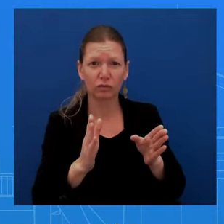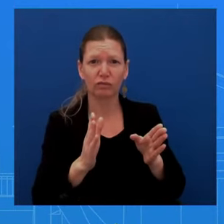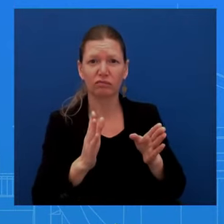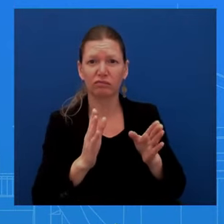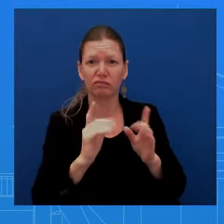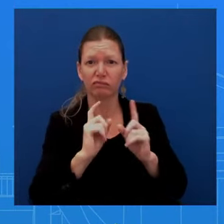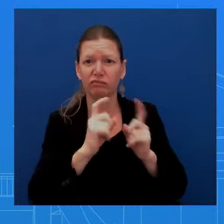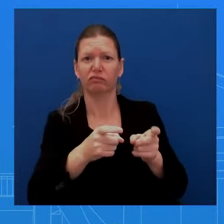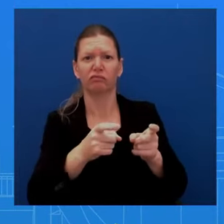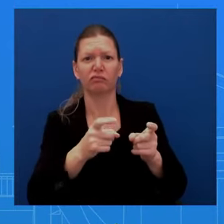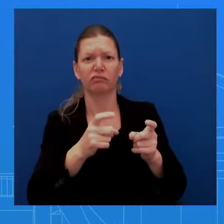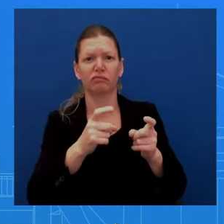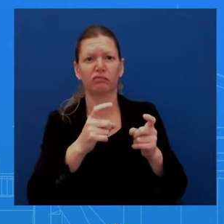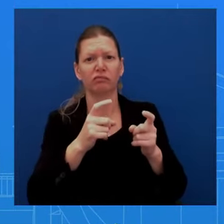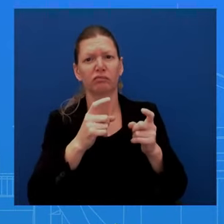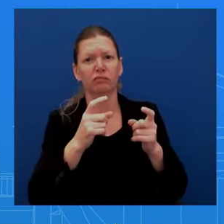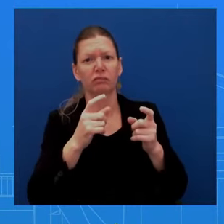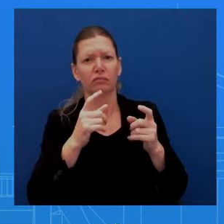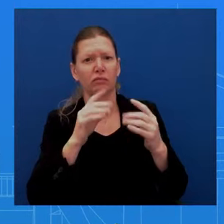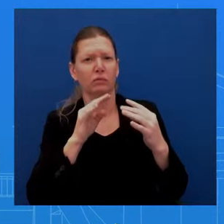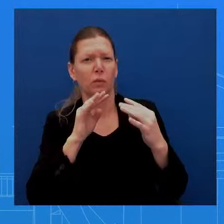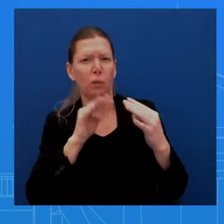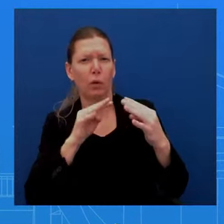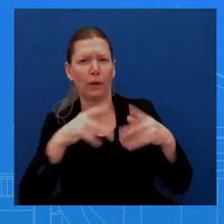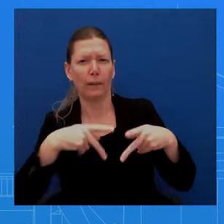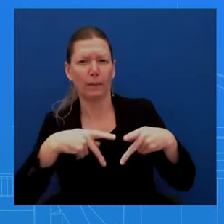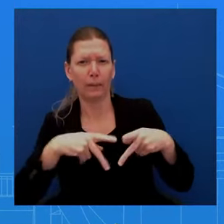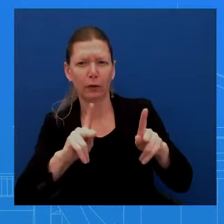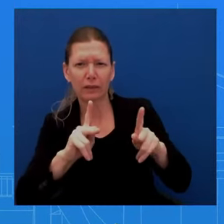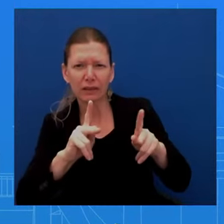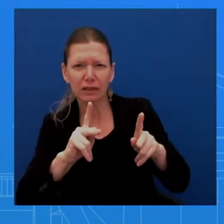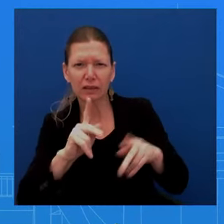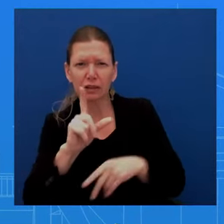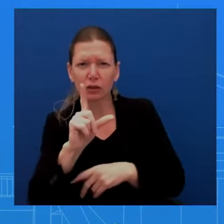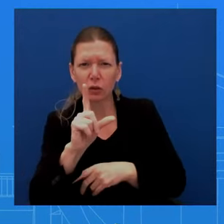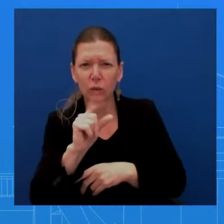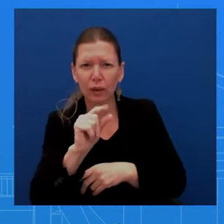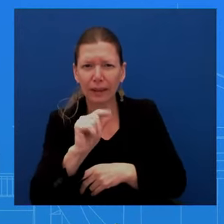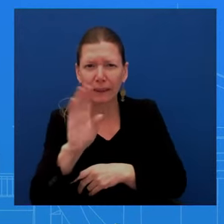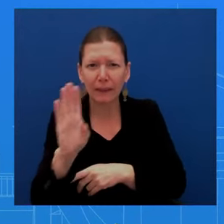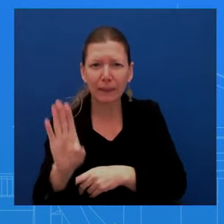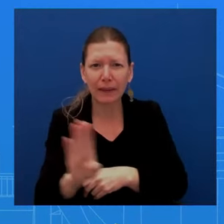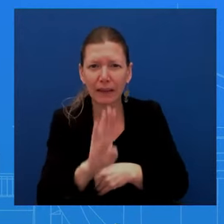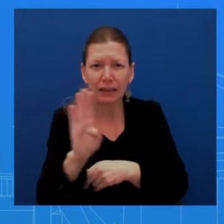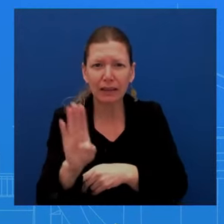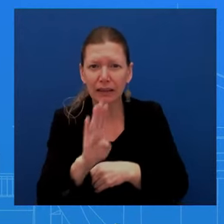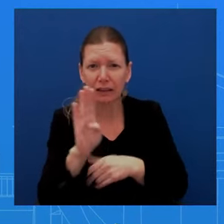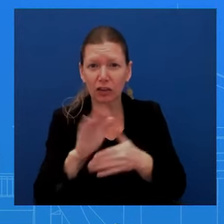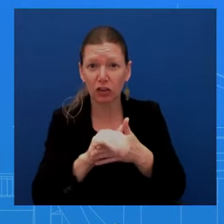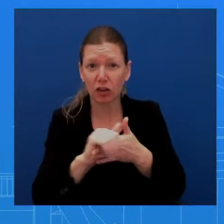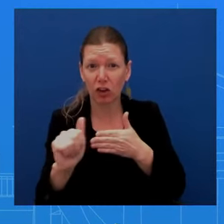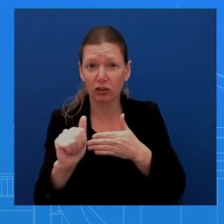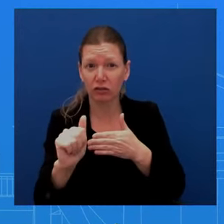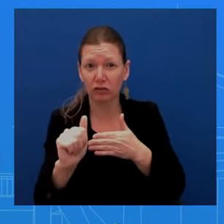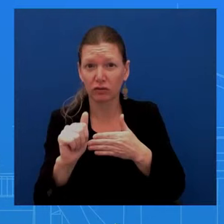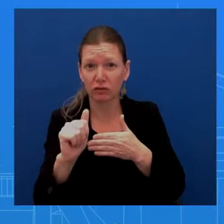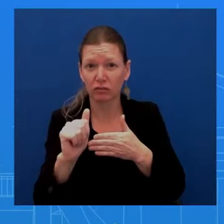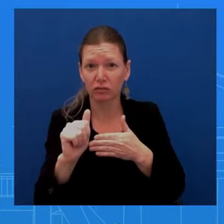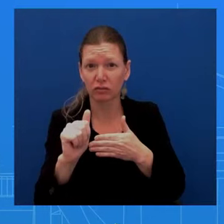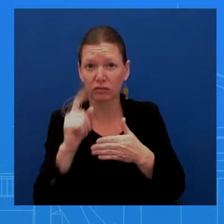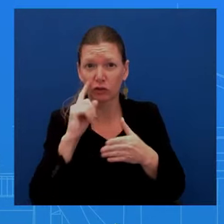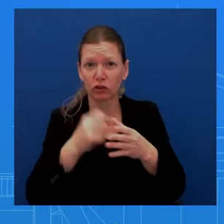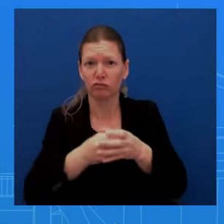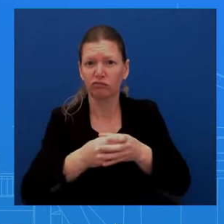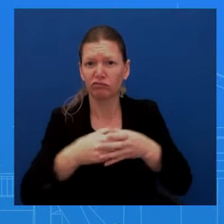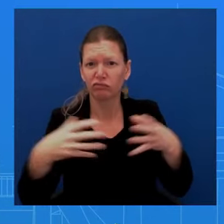billion in development funding in the Americas, and also lift all sanctions on Cuba and Venezuela. A lot of demands. Uh, is the White House